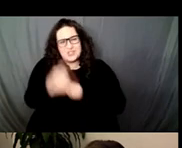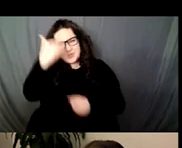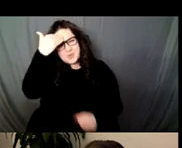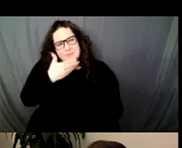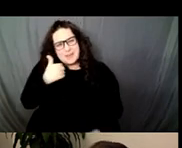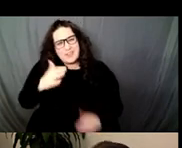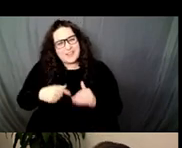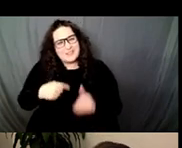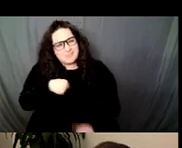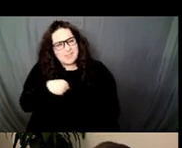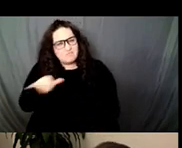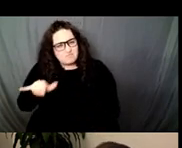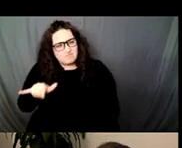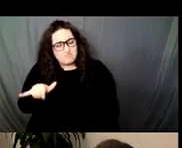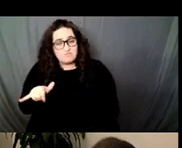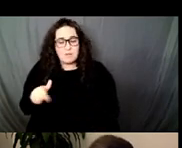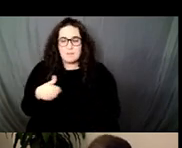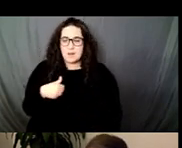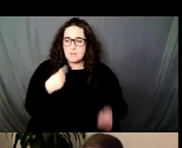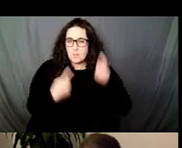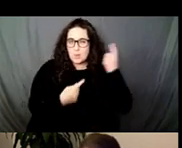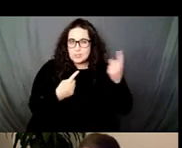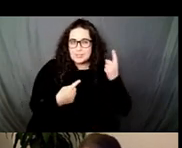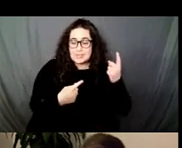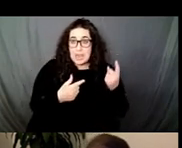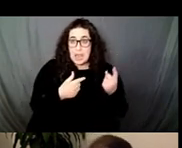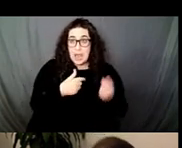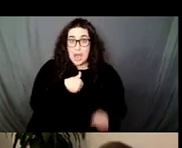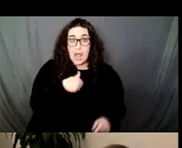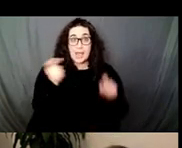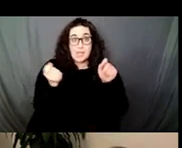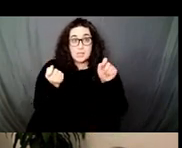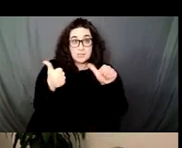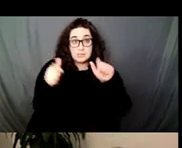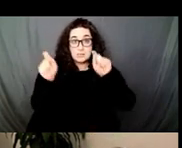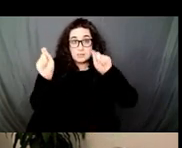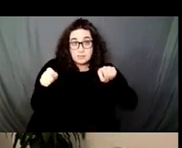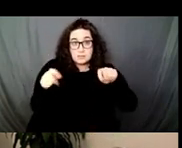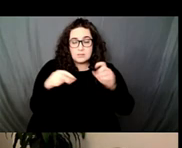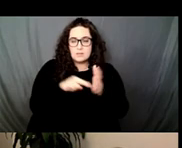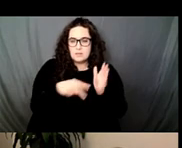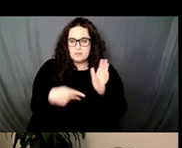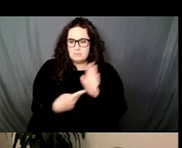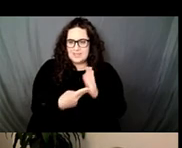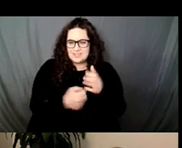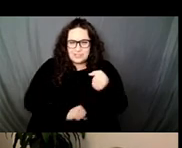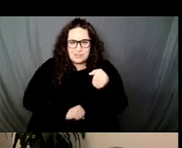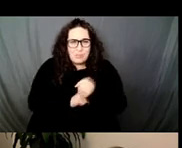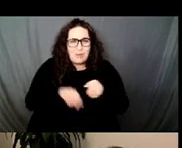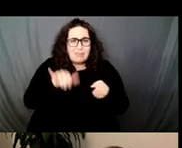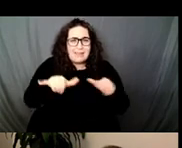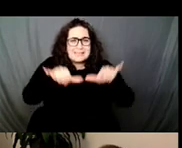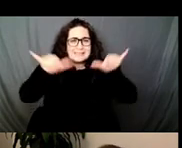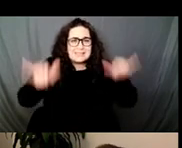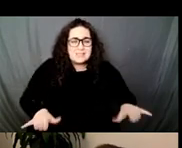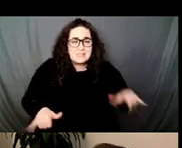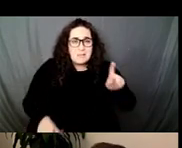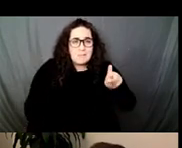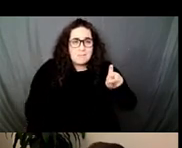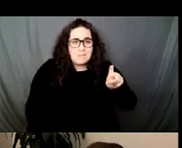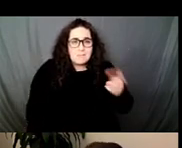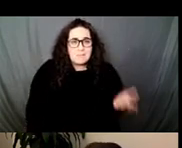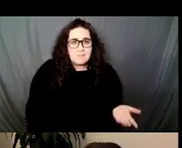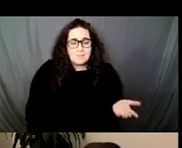artist's politically suspicious act of passing for white so as to be commercially palatable or on a much more generous register